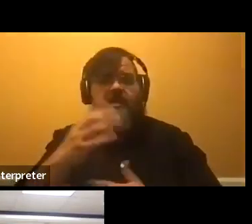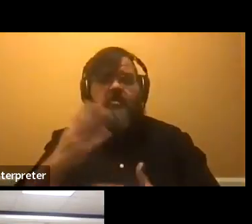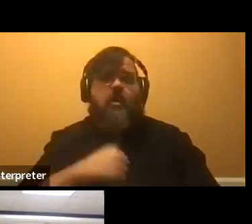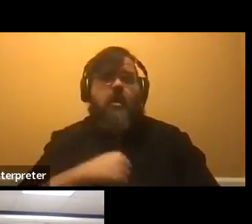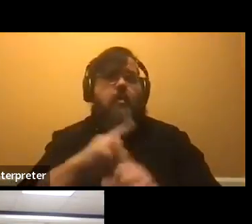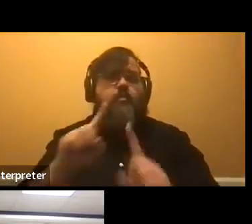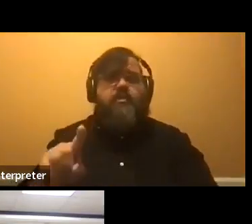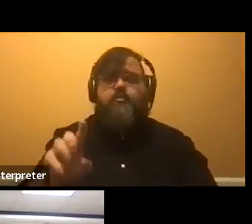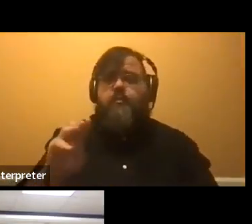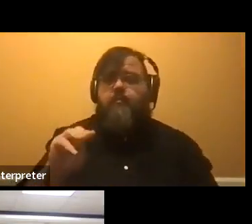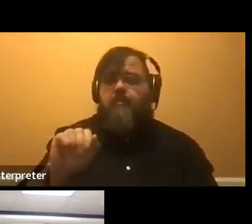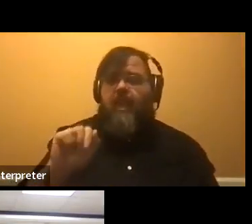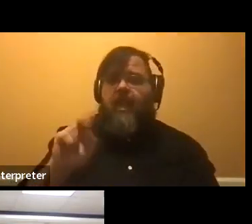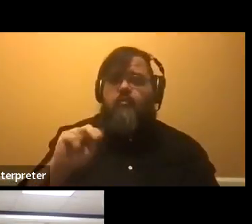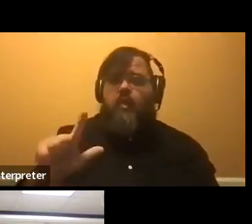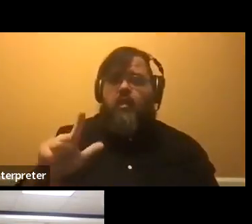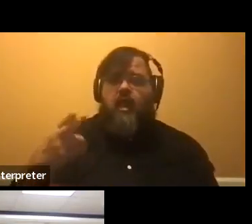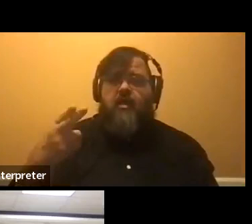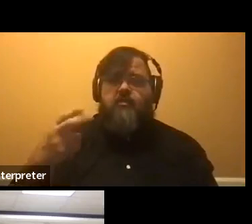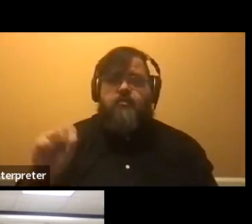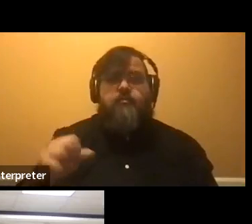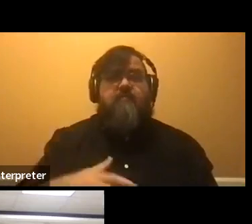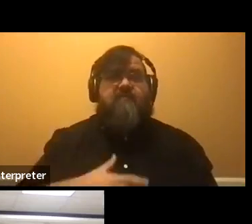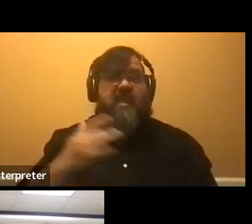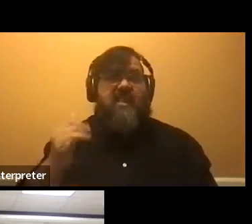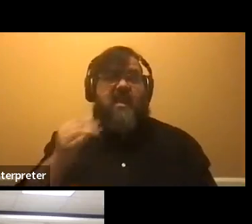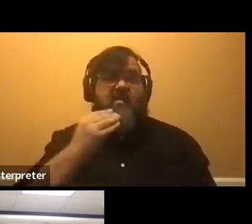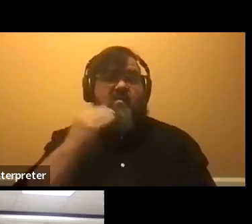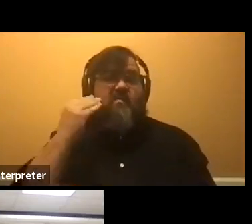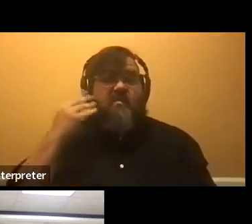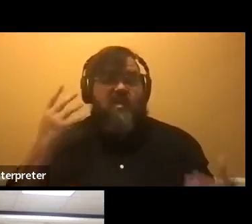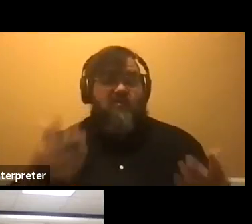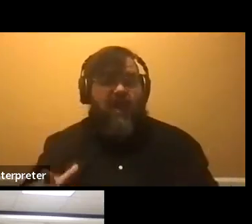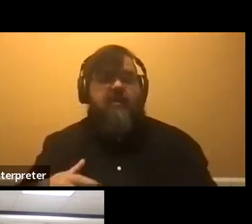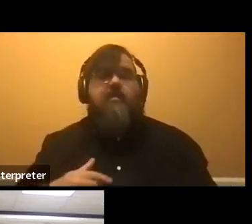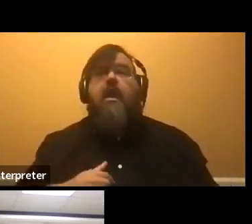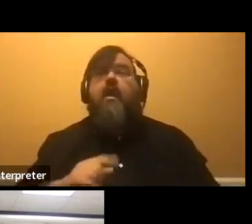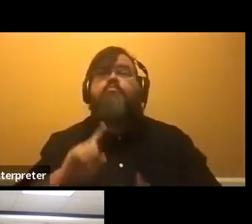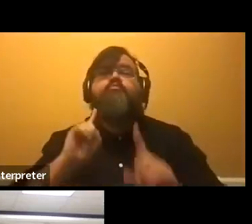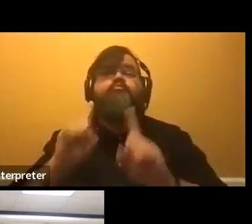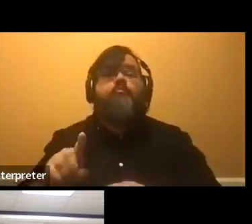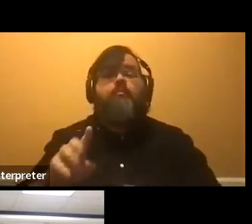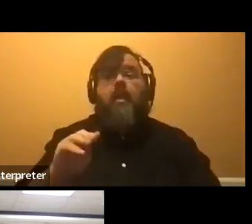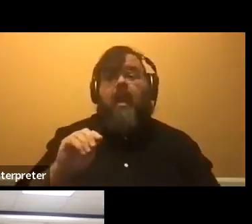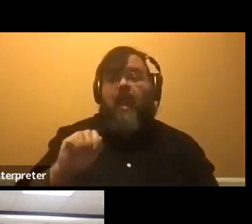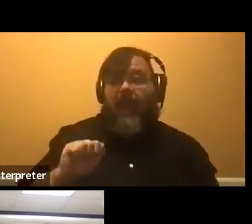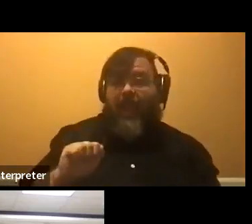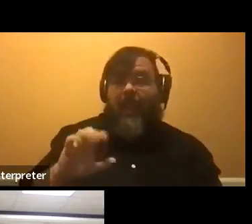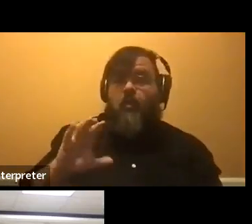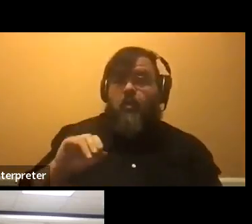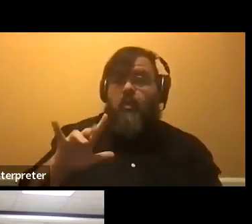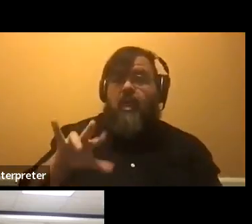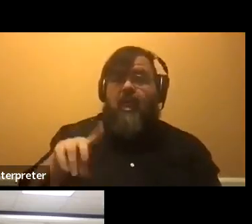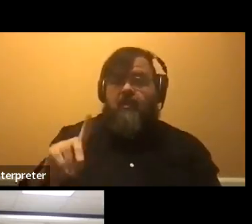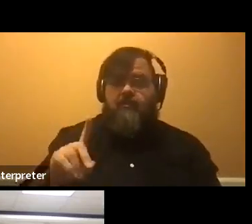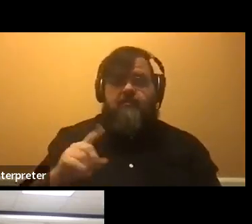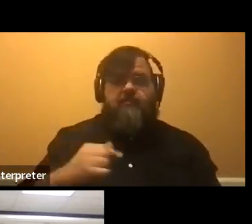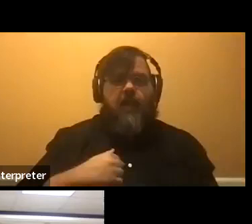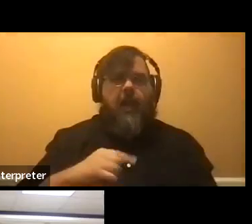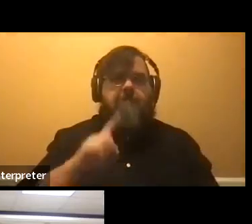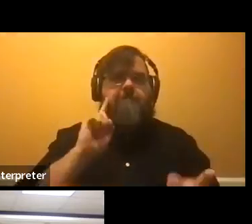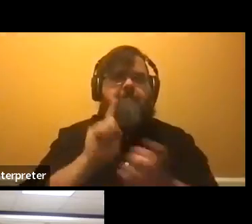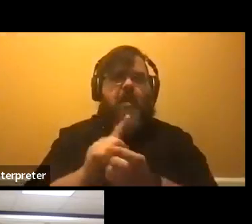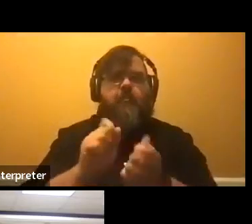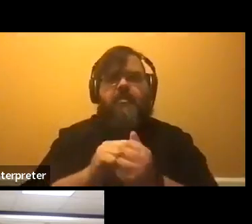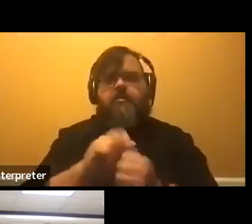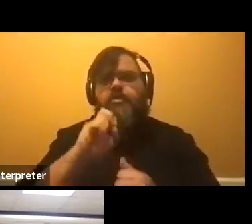So it was right there. felt like home already. And then I went to Accolade and I got to meet with the professors, specifically neuroscience professors.